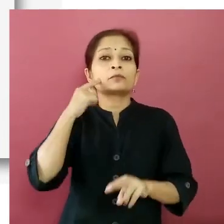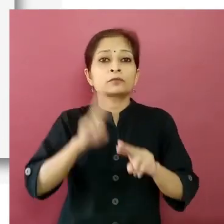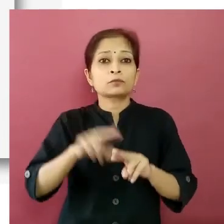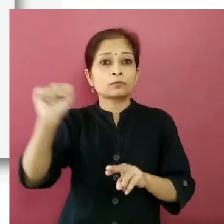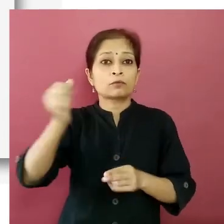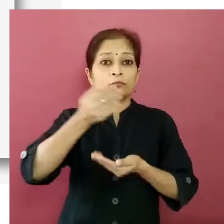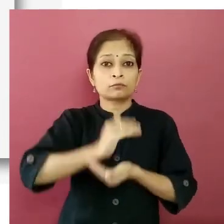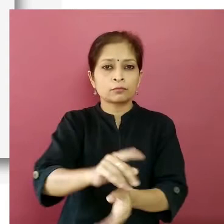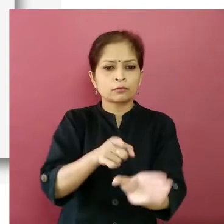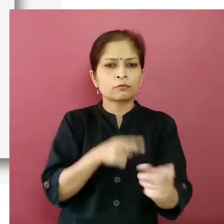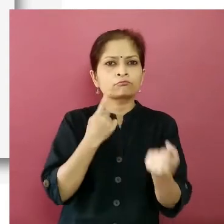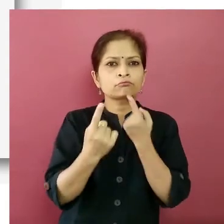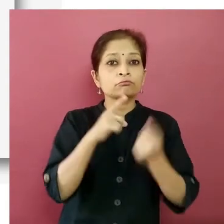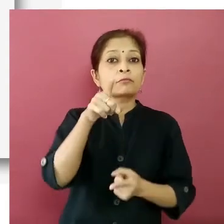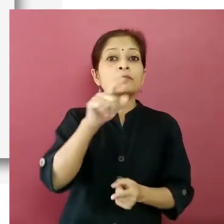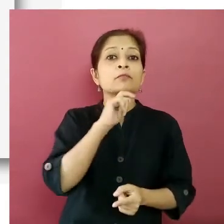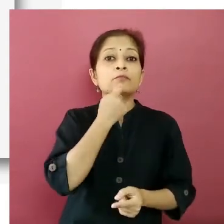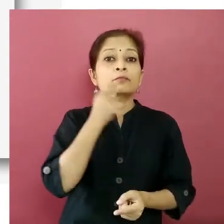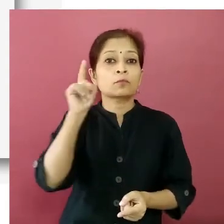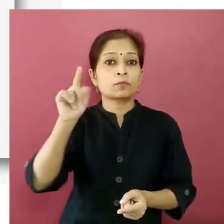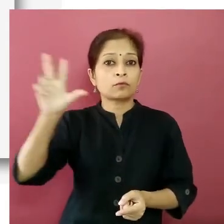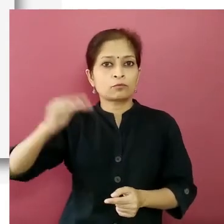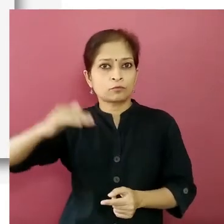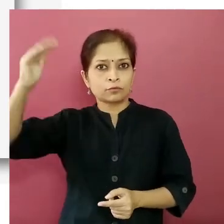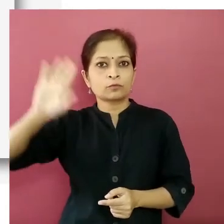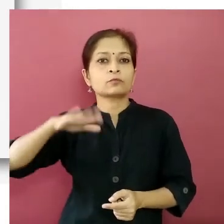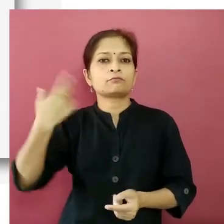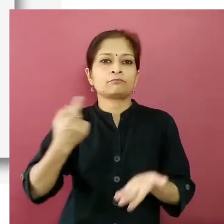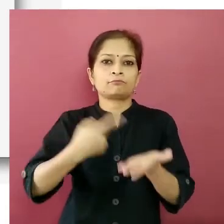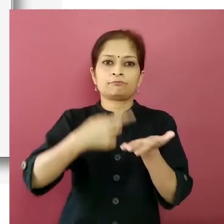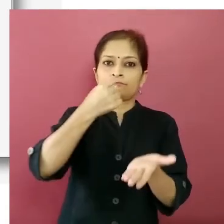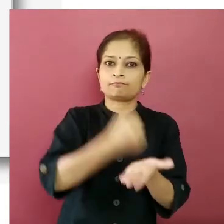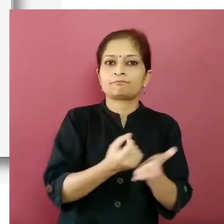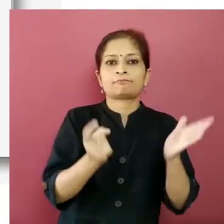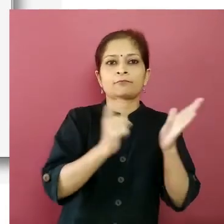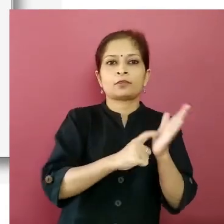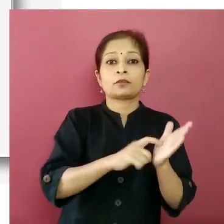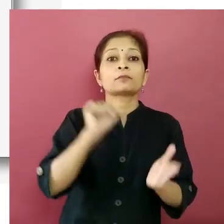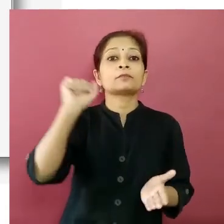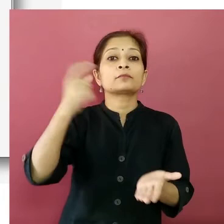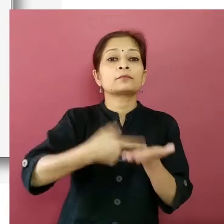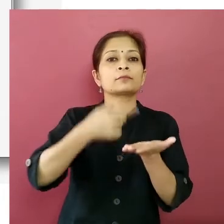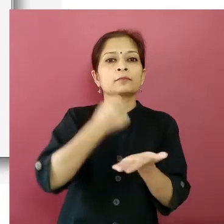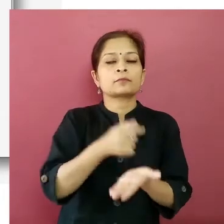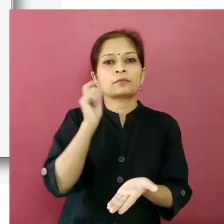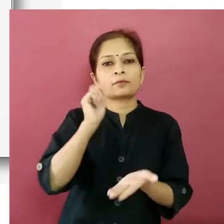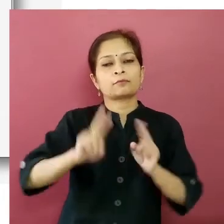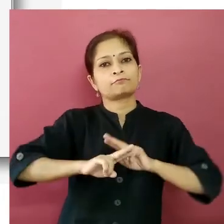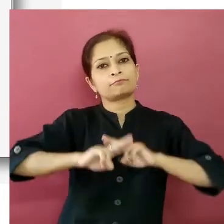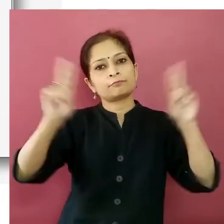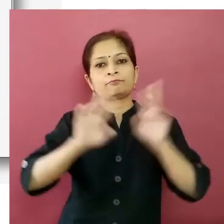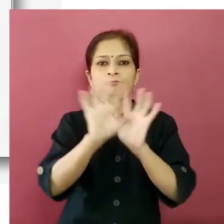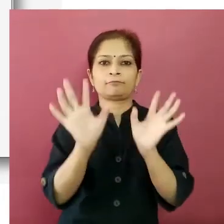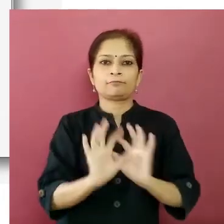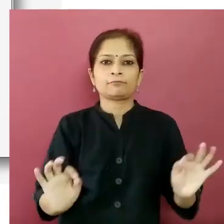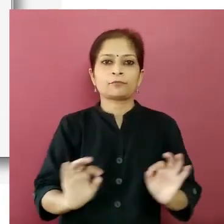validates you as 18 years of age or above click on the register button to complete the registration process for